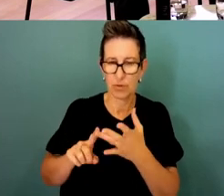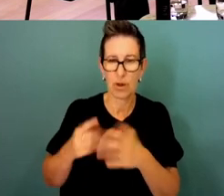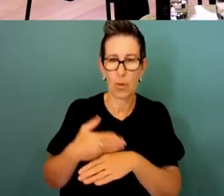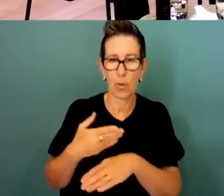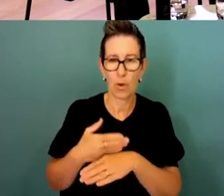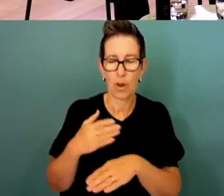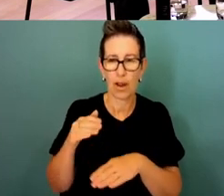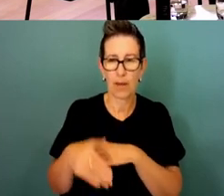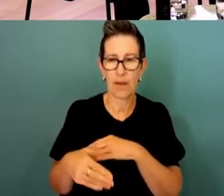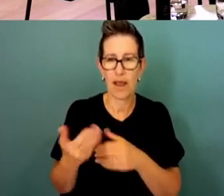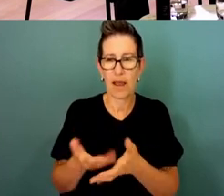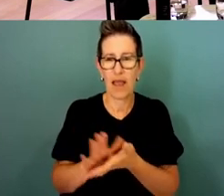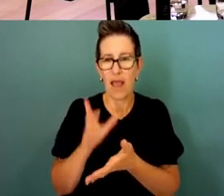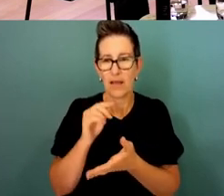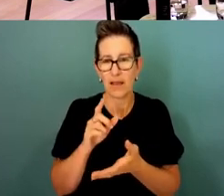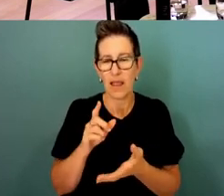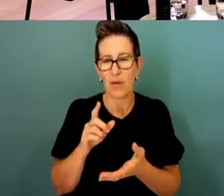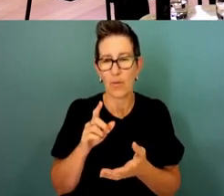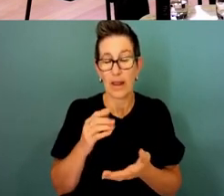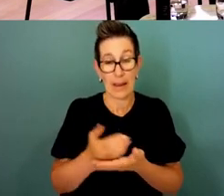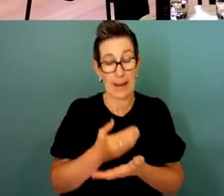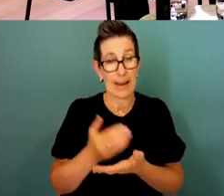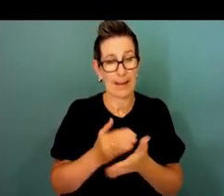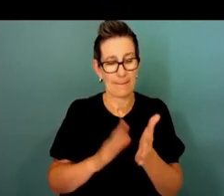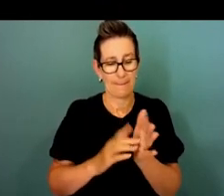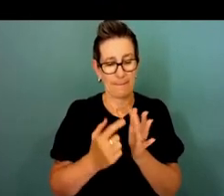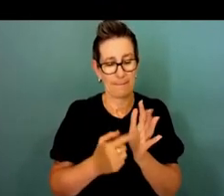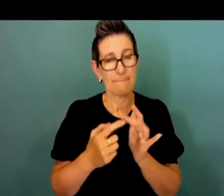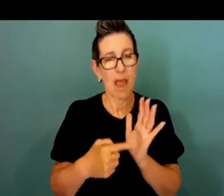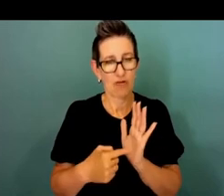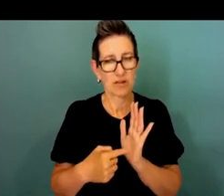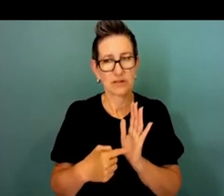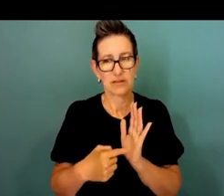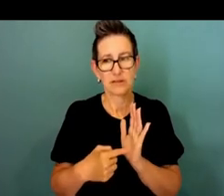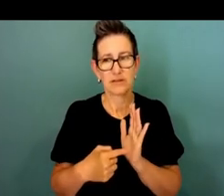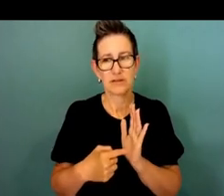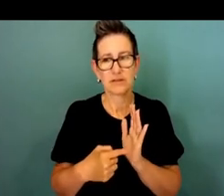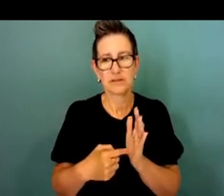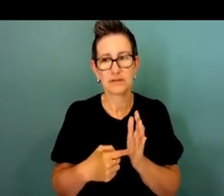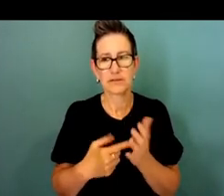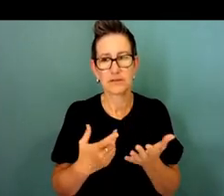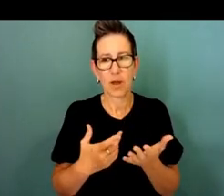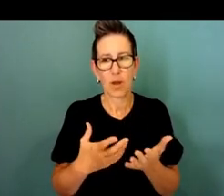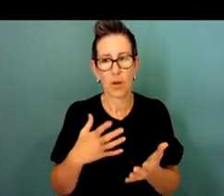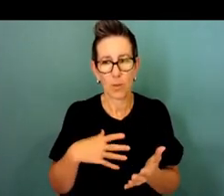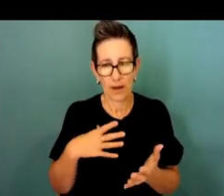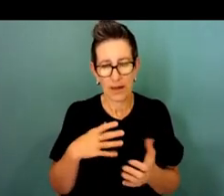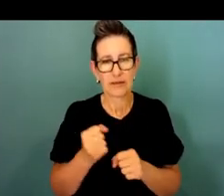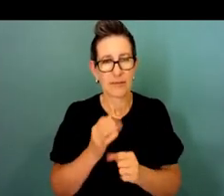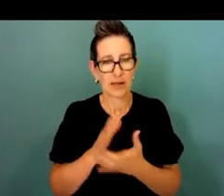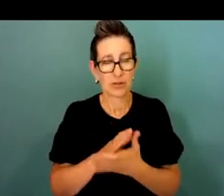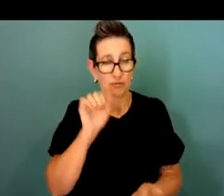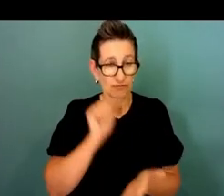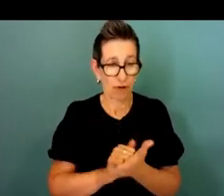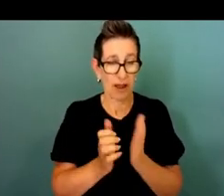we still retain the merit principle which is really important appointments on merit going back to integrity it's